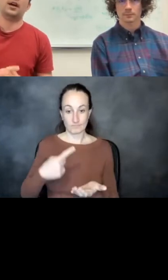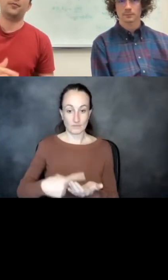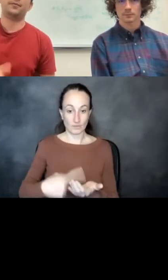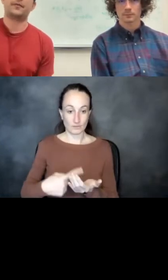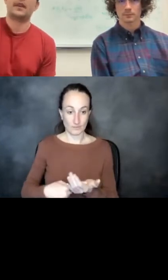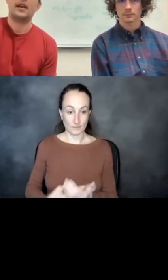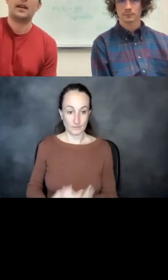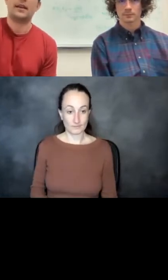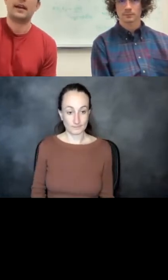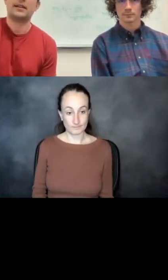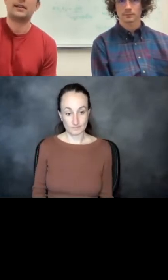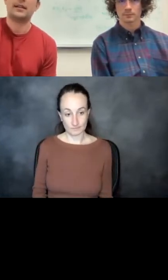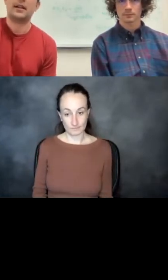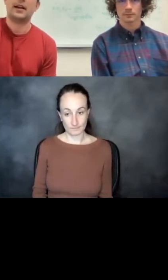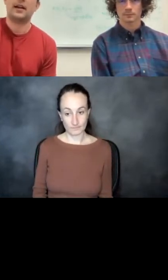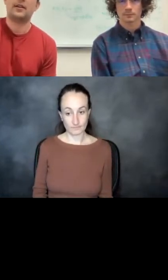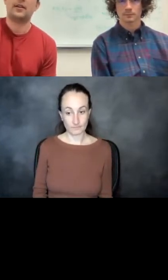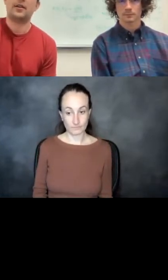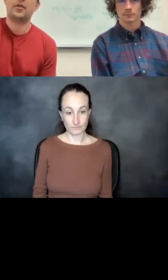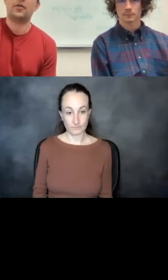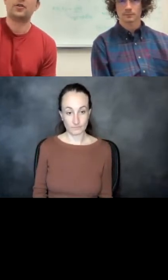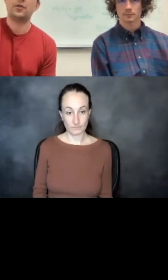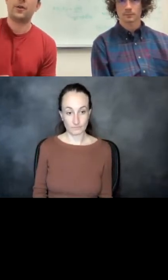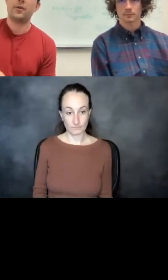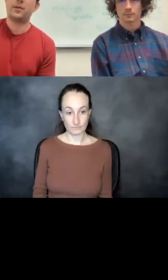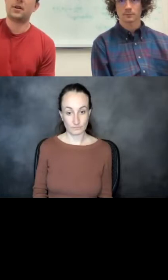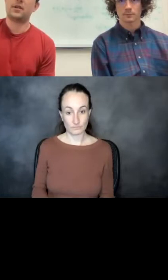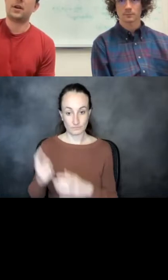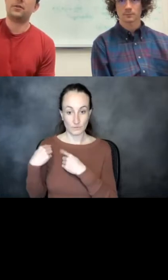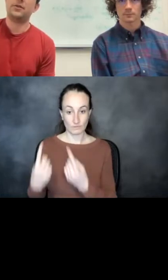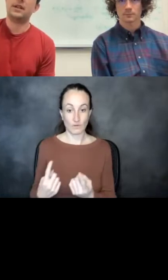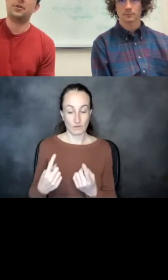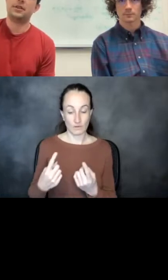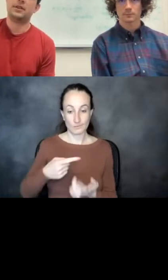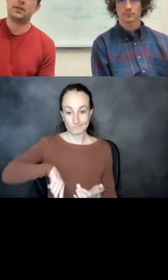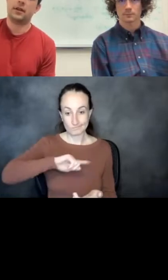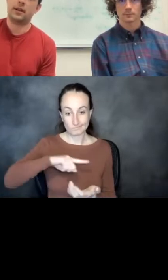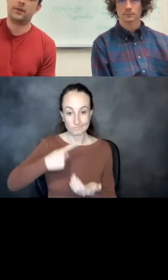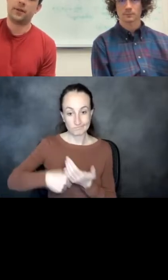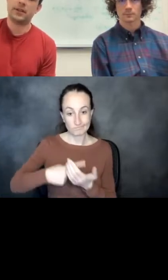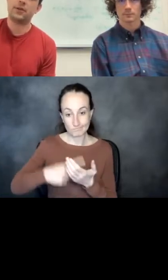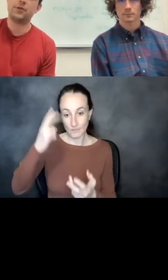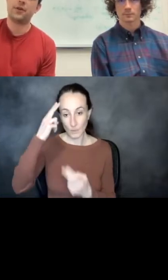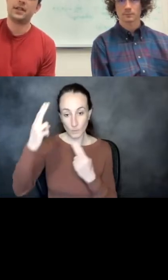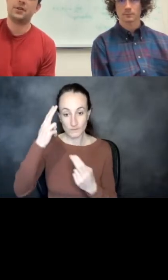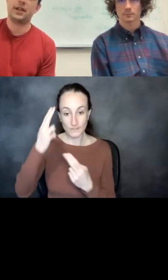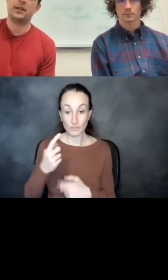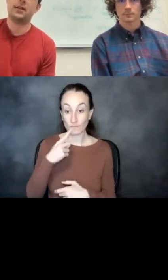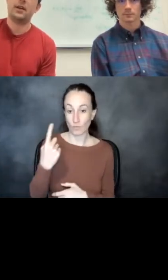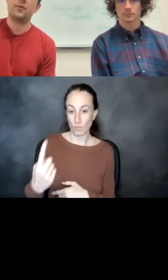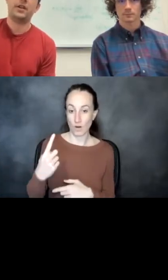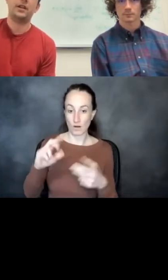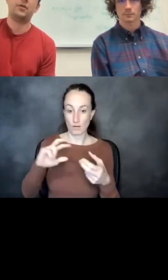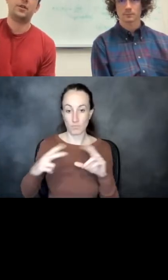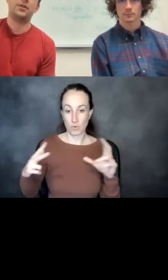that so far we've been talking about hallucinations for a single protein chain.